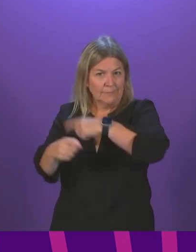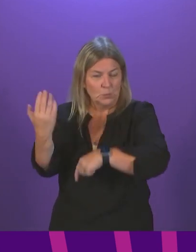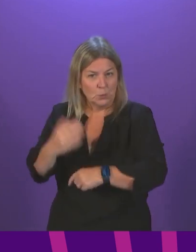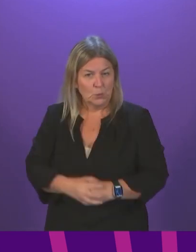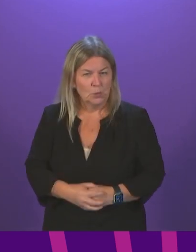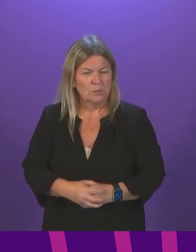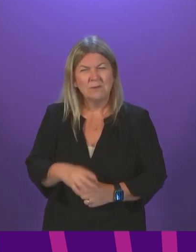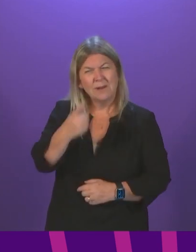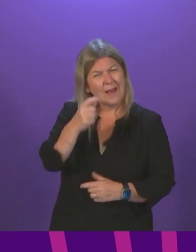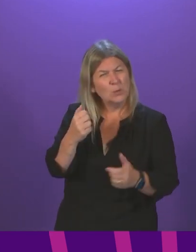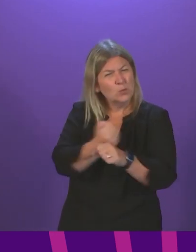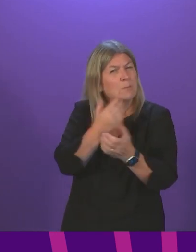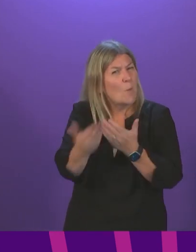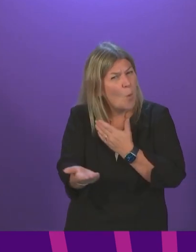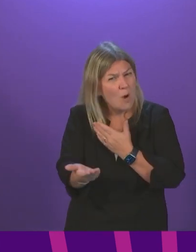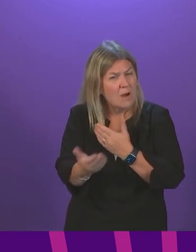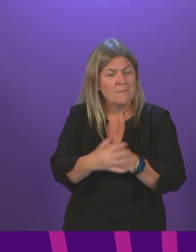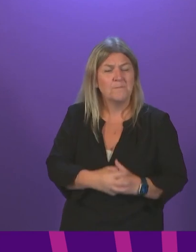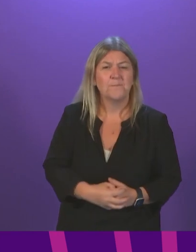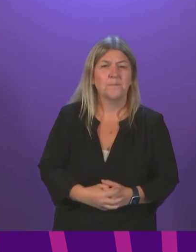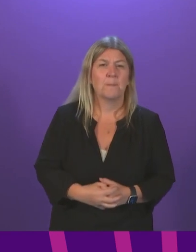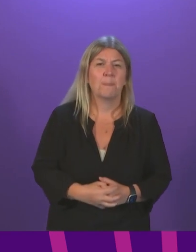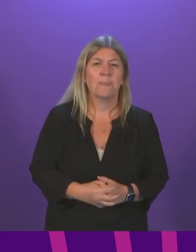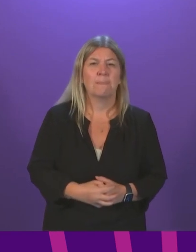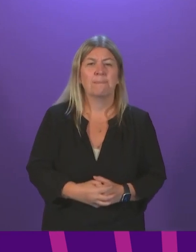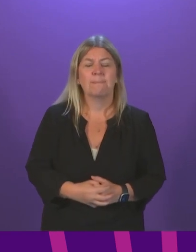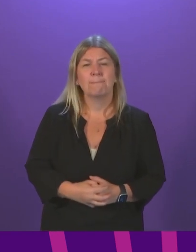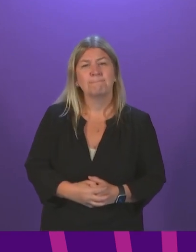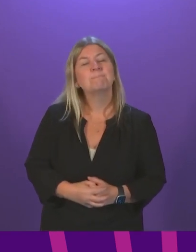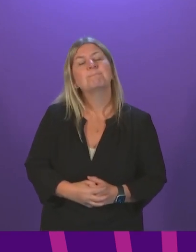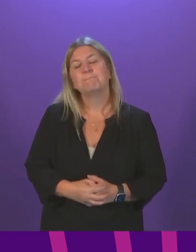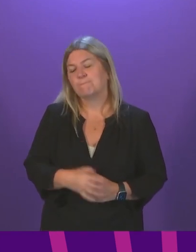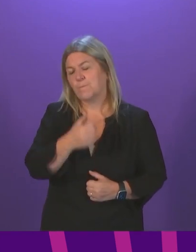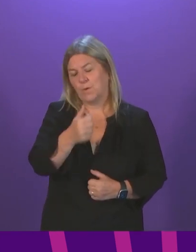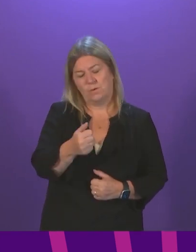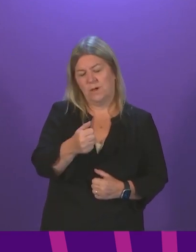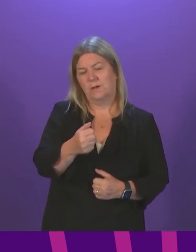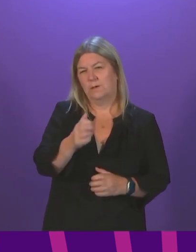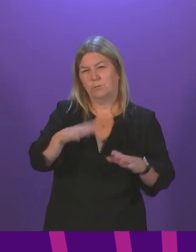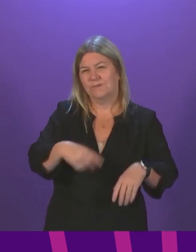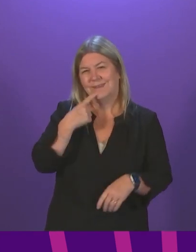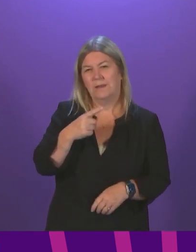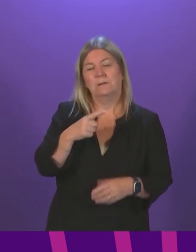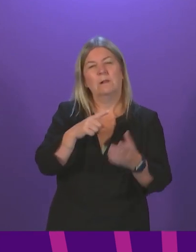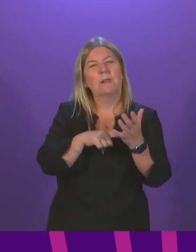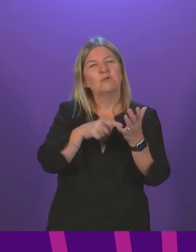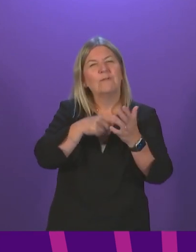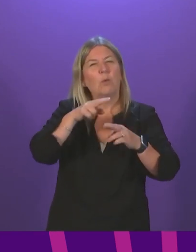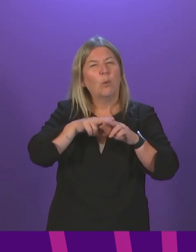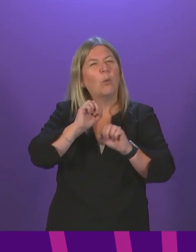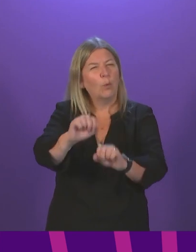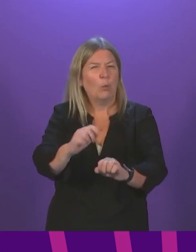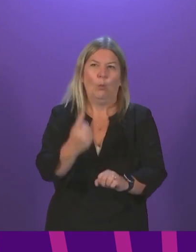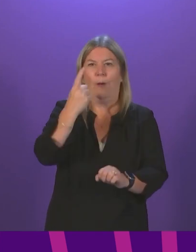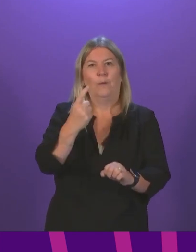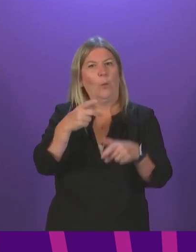testing figures? First Minister. Well, firstly, it is not the case that lateral flow testing is the only mitigation being applied in schools. The